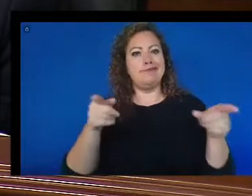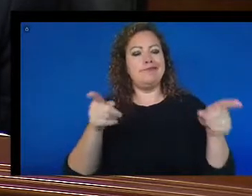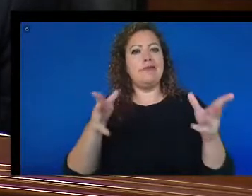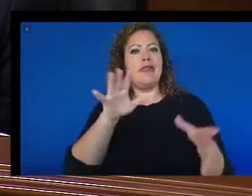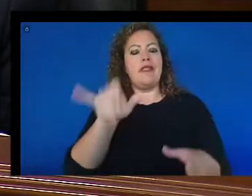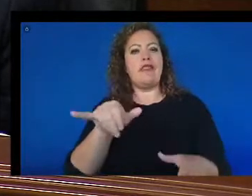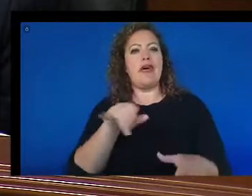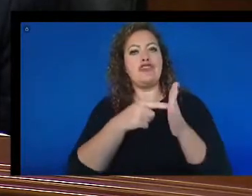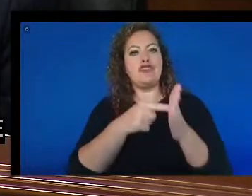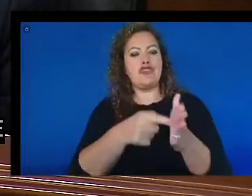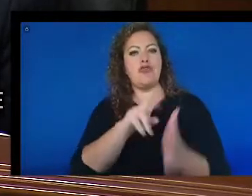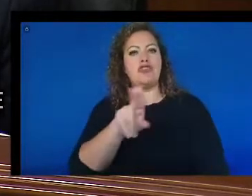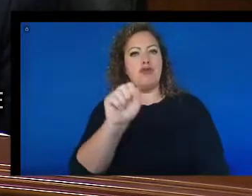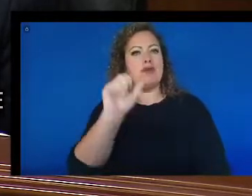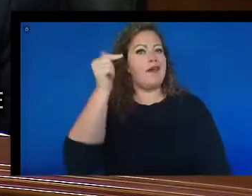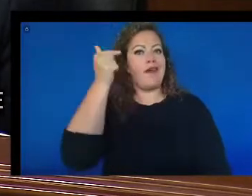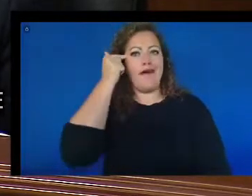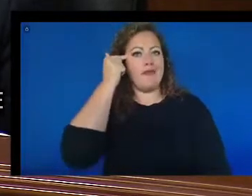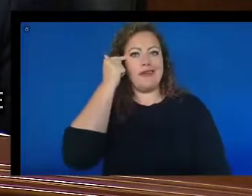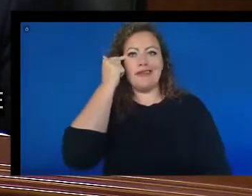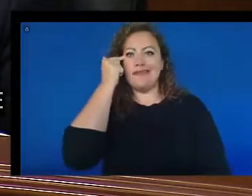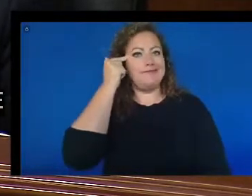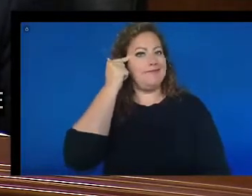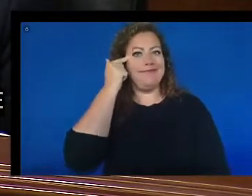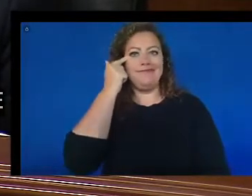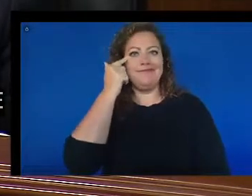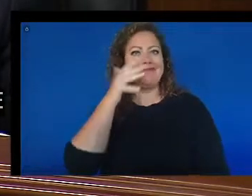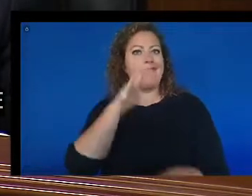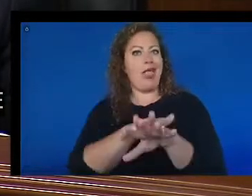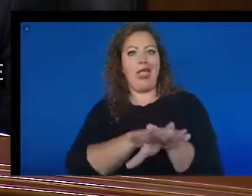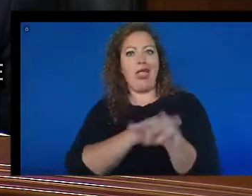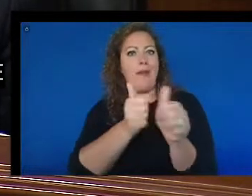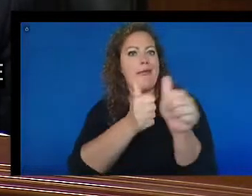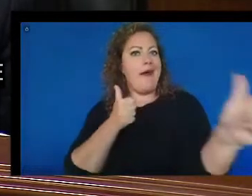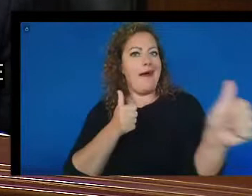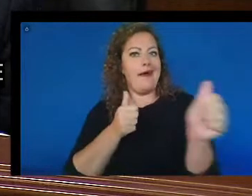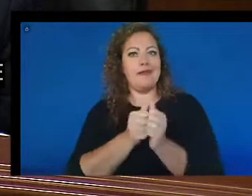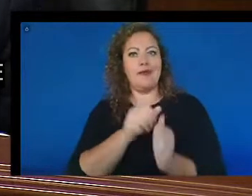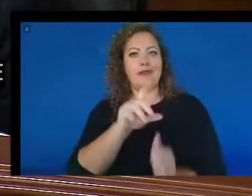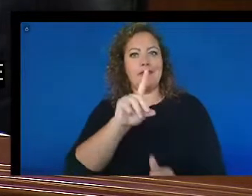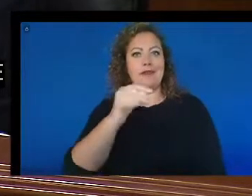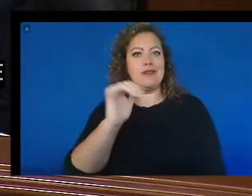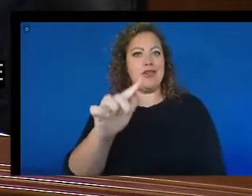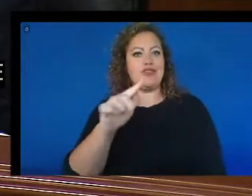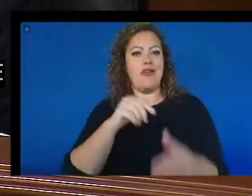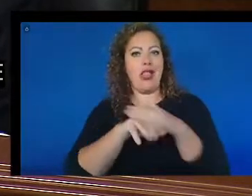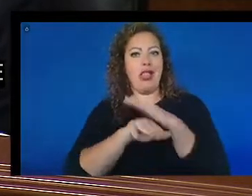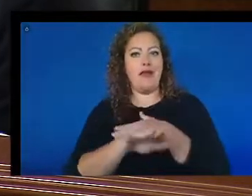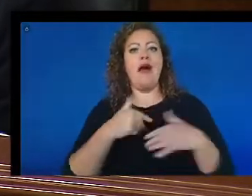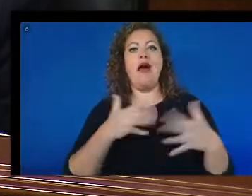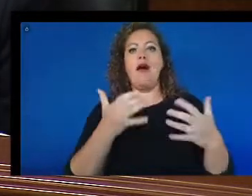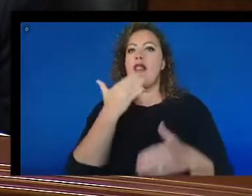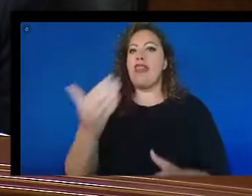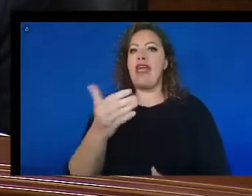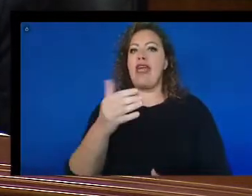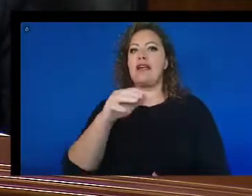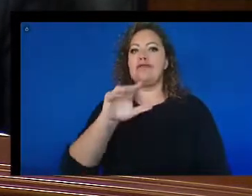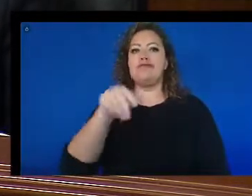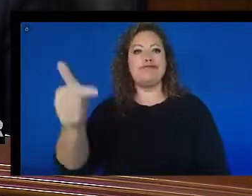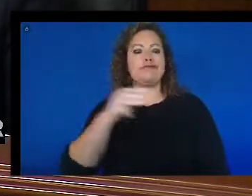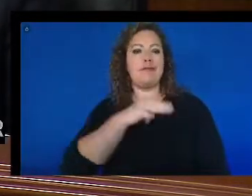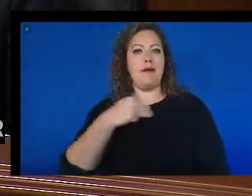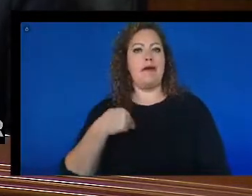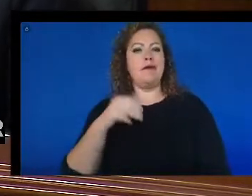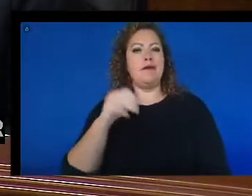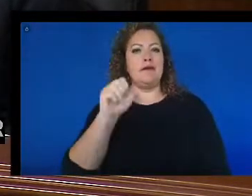is falling short on digital accessibility. I want to thank Ranking Member Scott and our Aging Committee